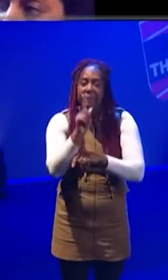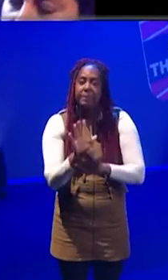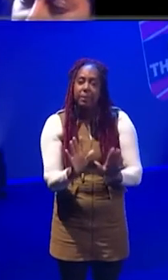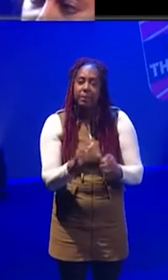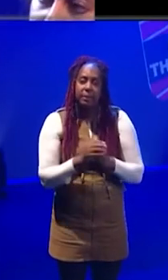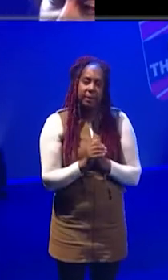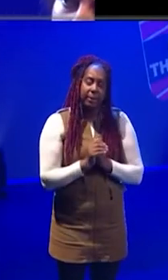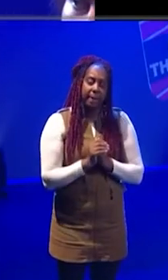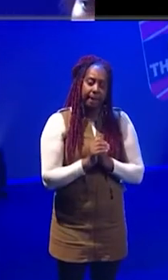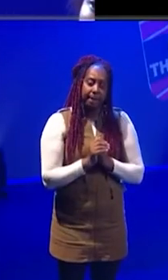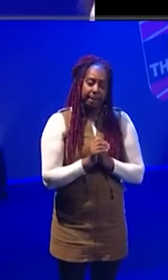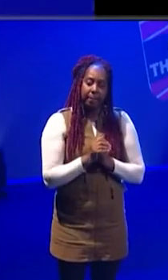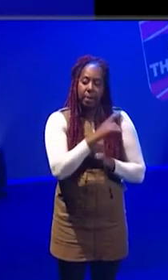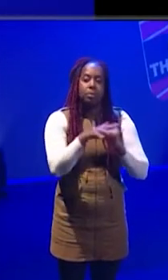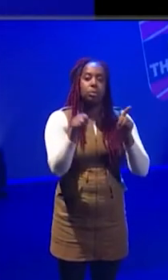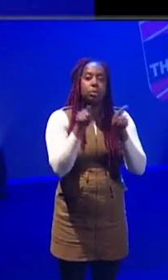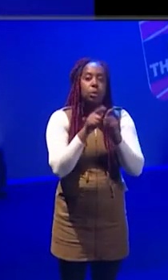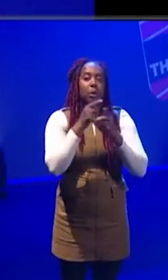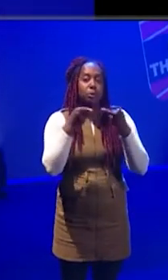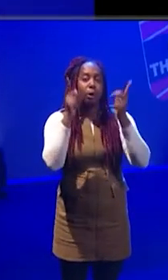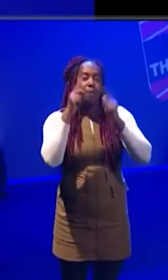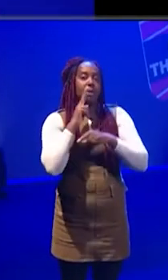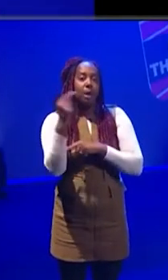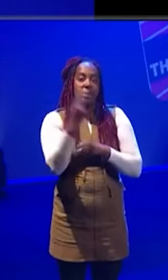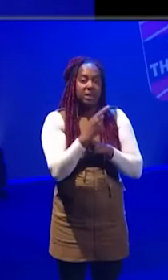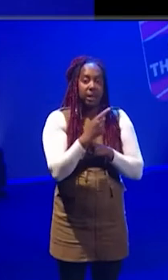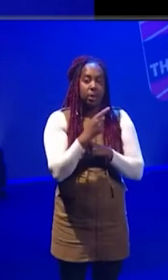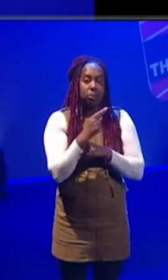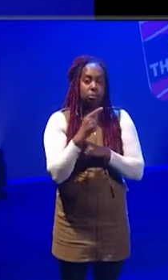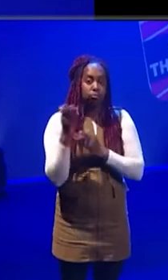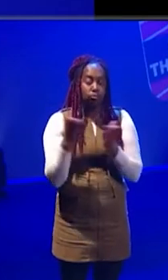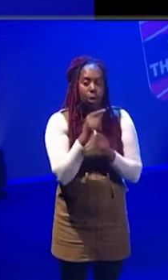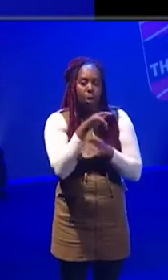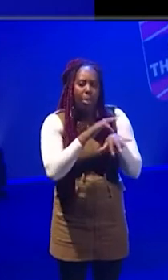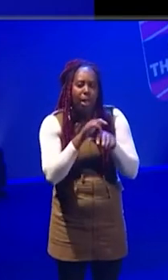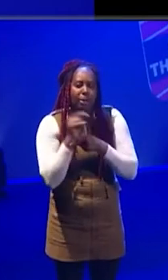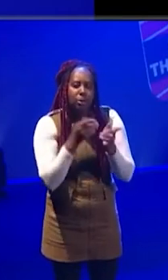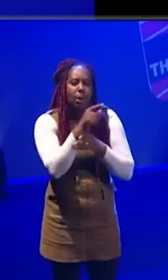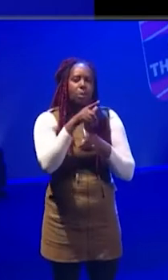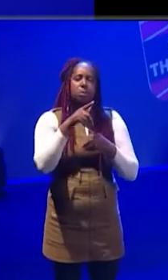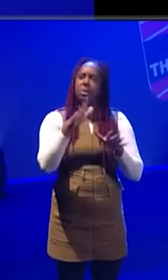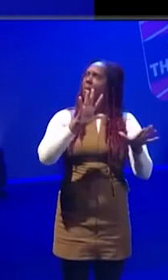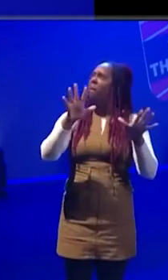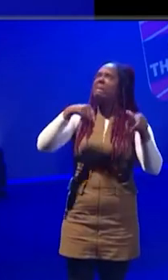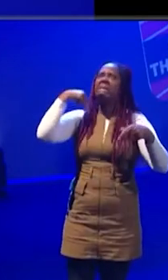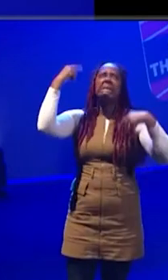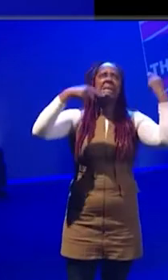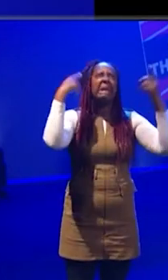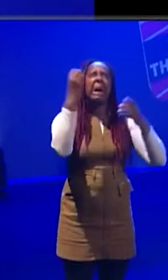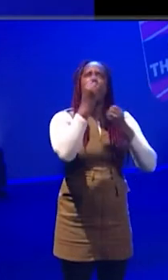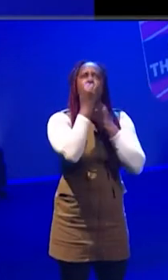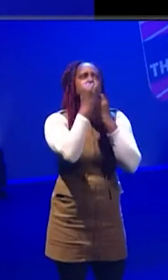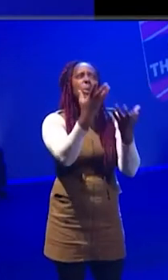And then as soon as someone, a director comes to see a show and they like the sound, that's when it starts snowballing.